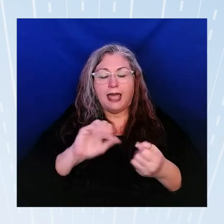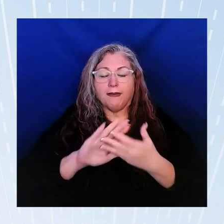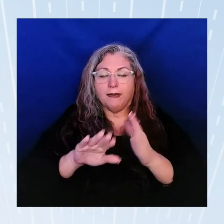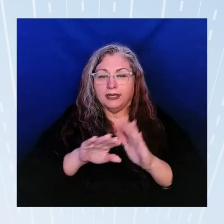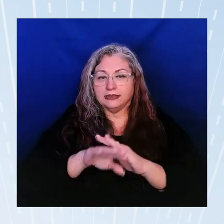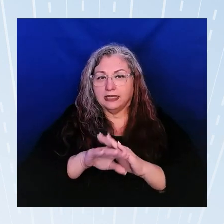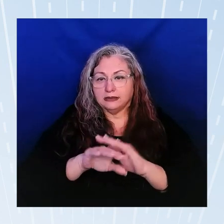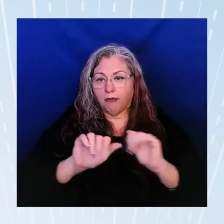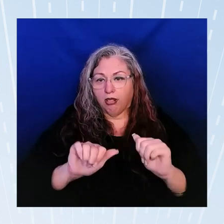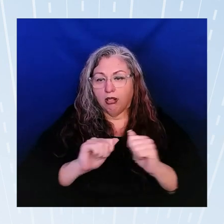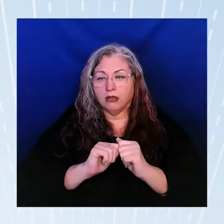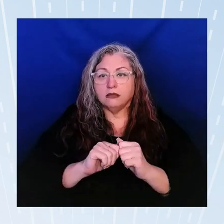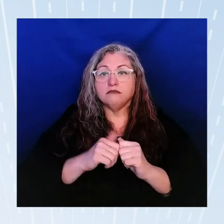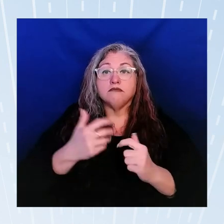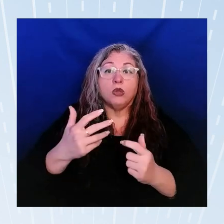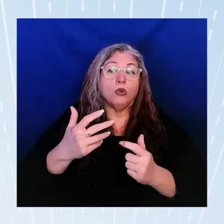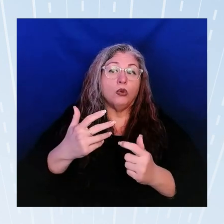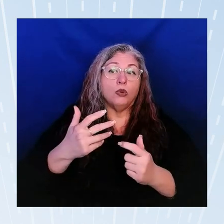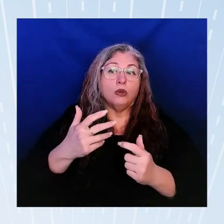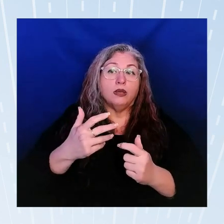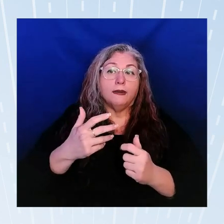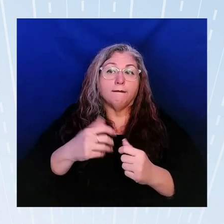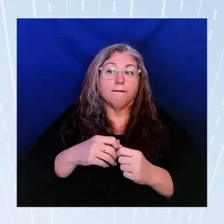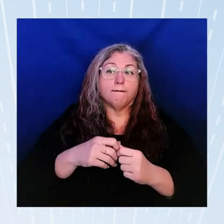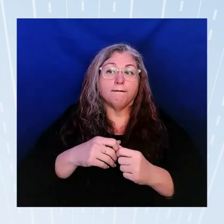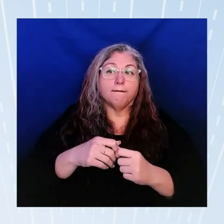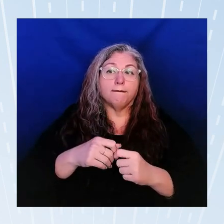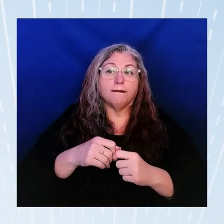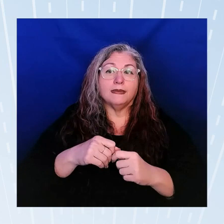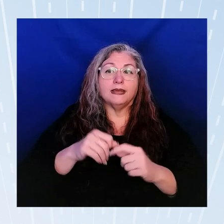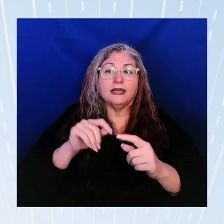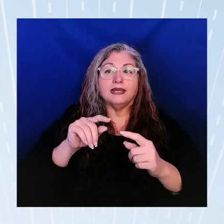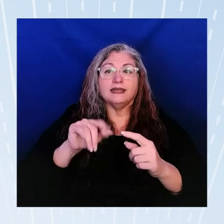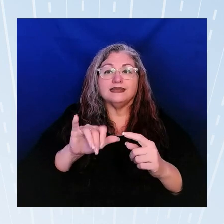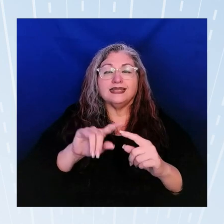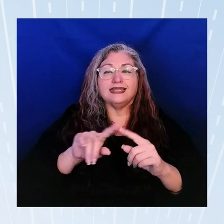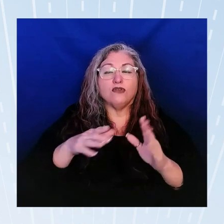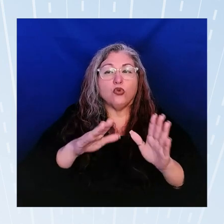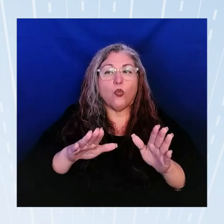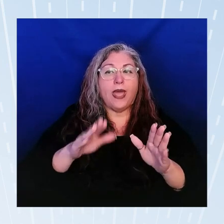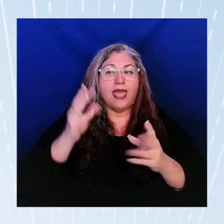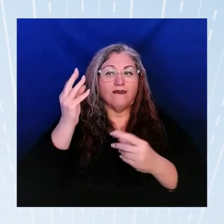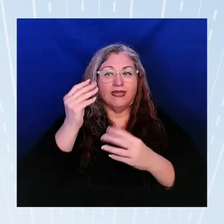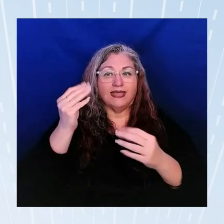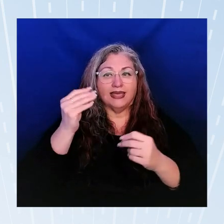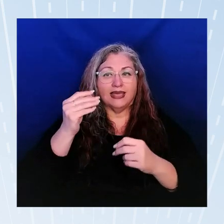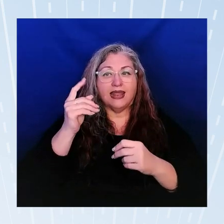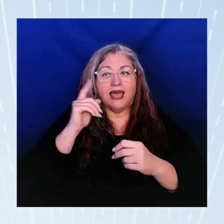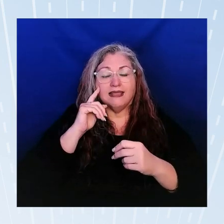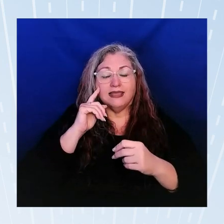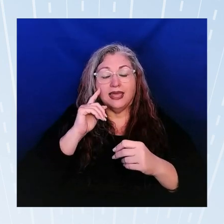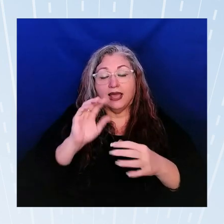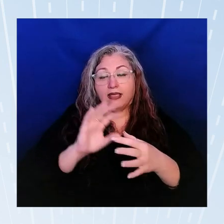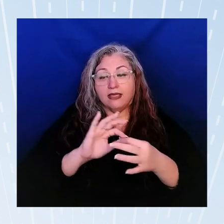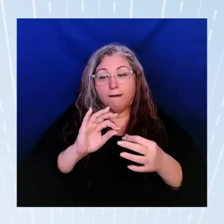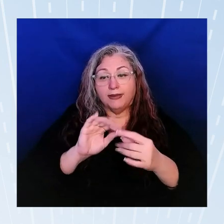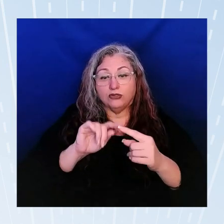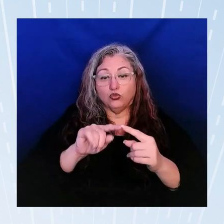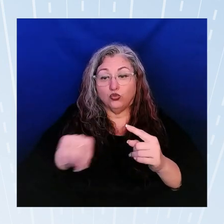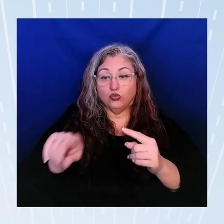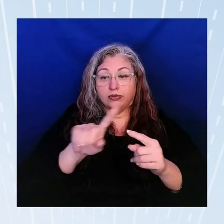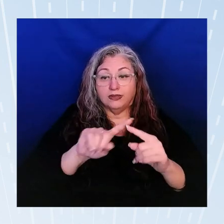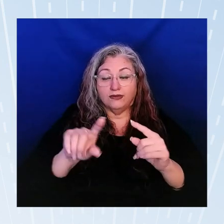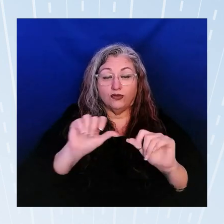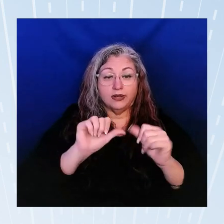you know it it's it's a different way of thinking and I think the messaging to these different agencies is